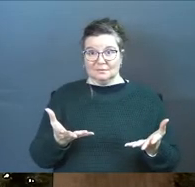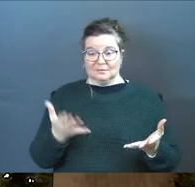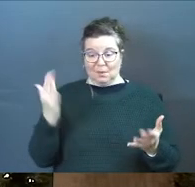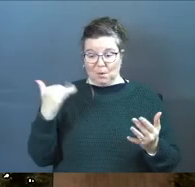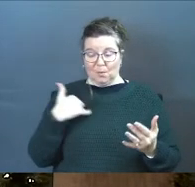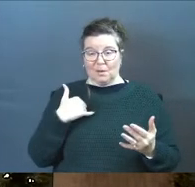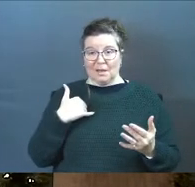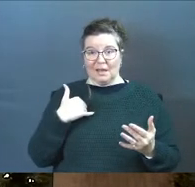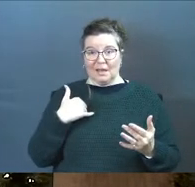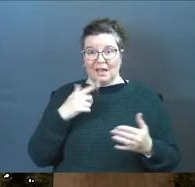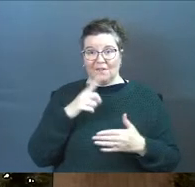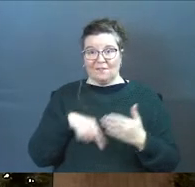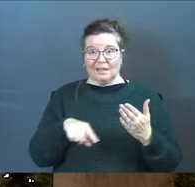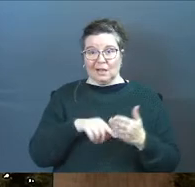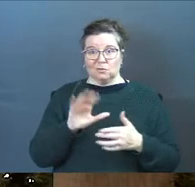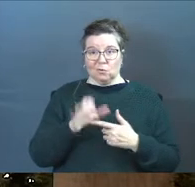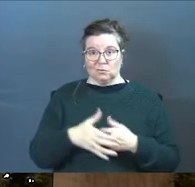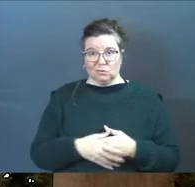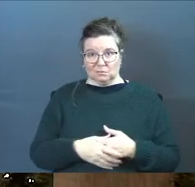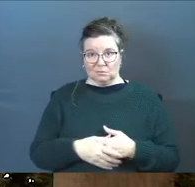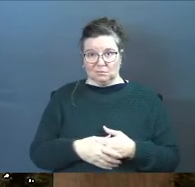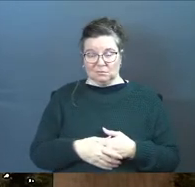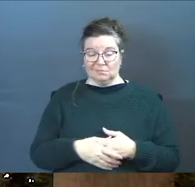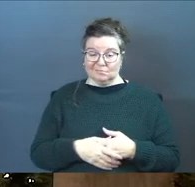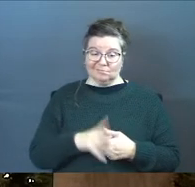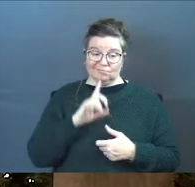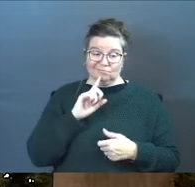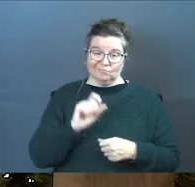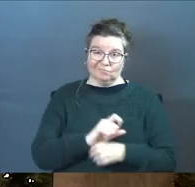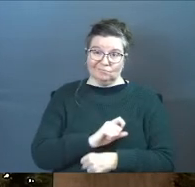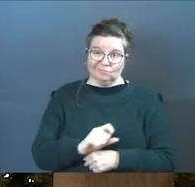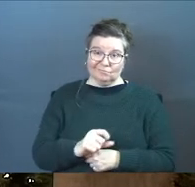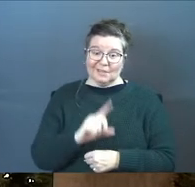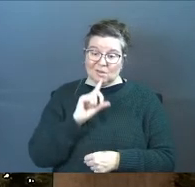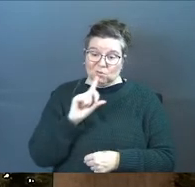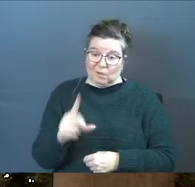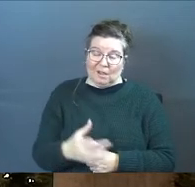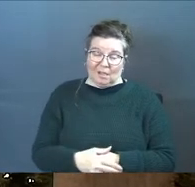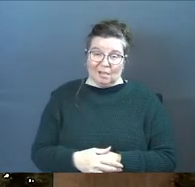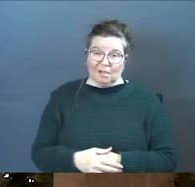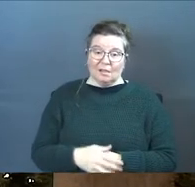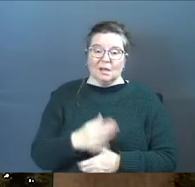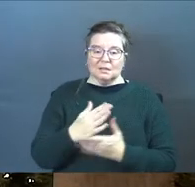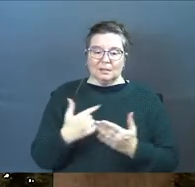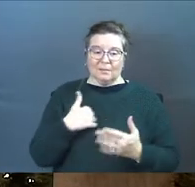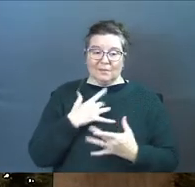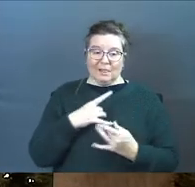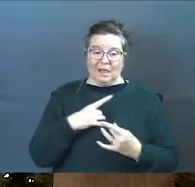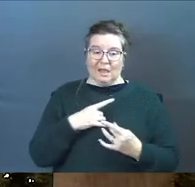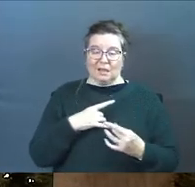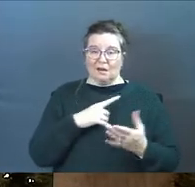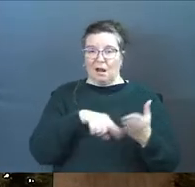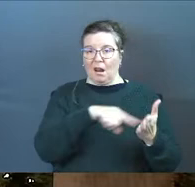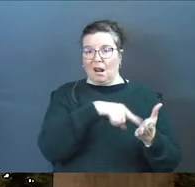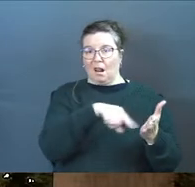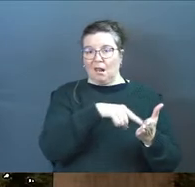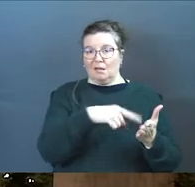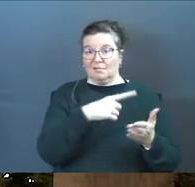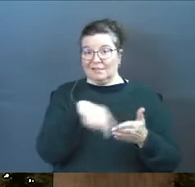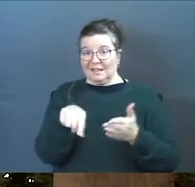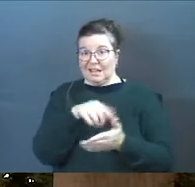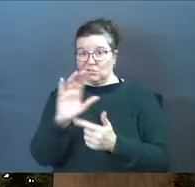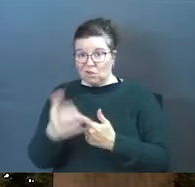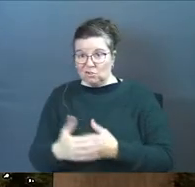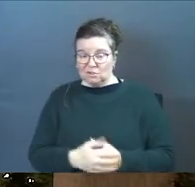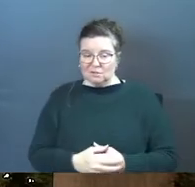It's why we have cancel culture. It is. And it's real. And some of us like to bad talk cancel culture.